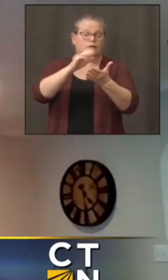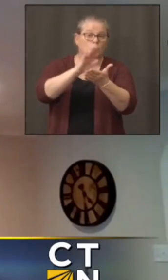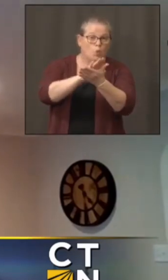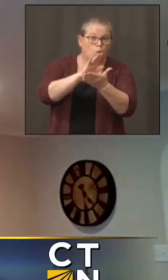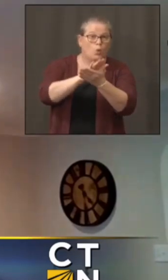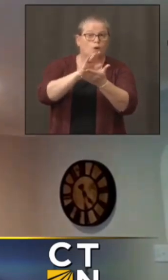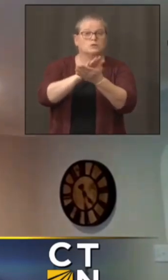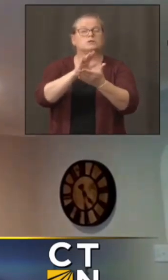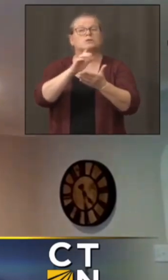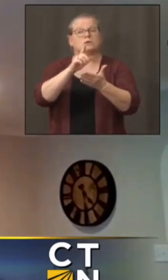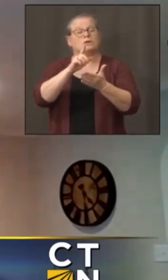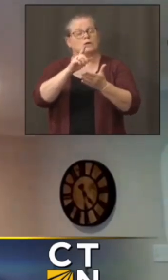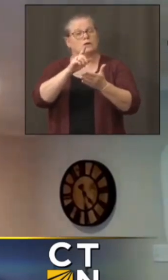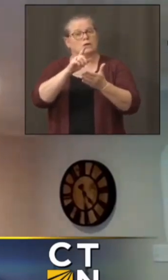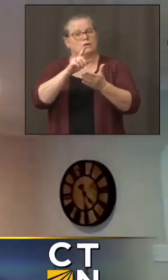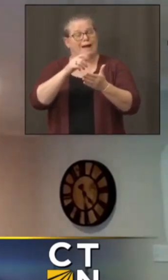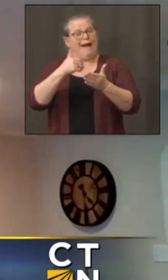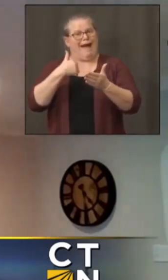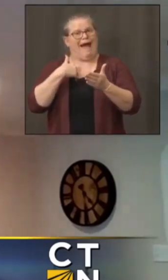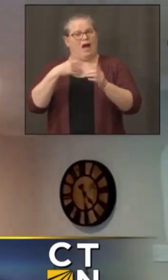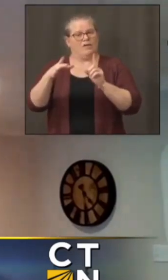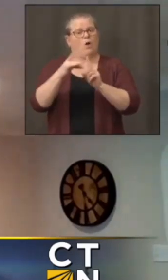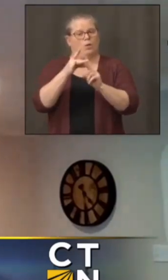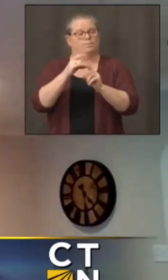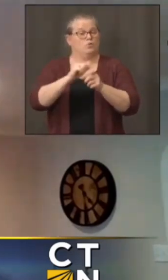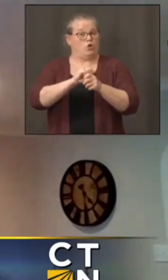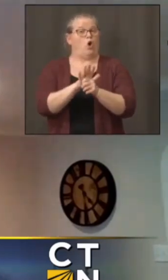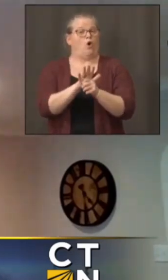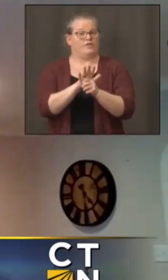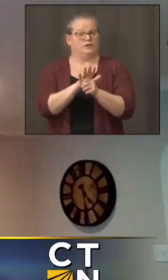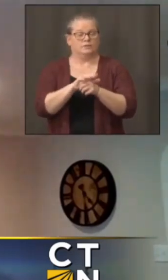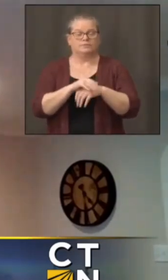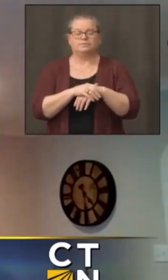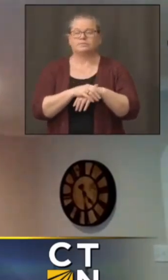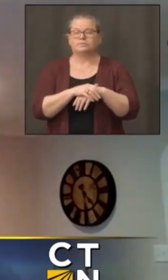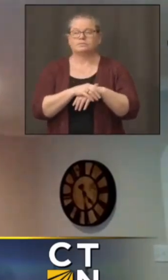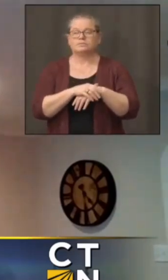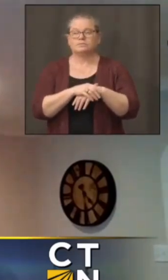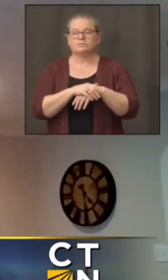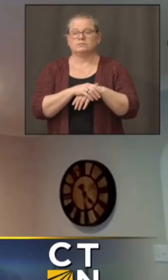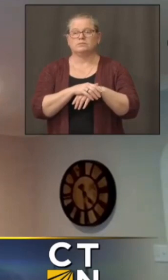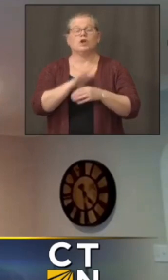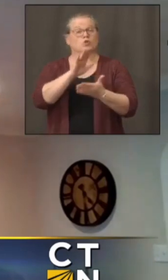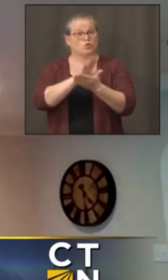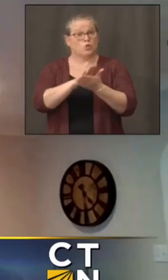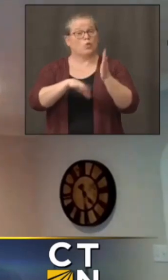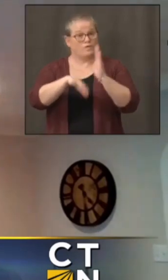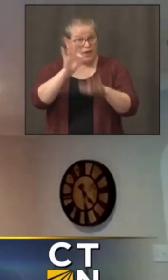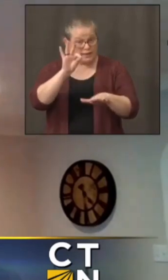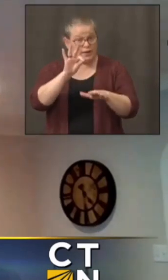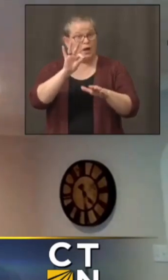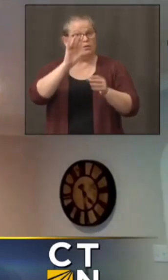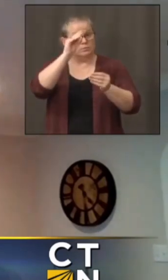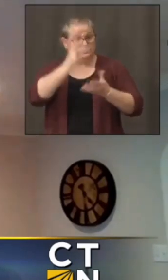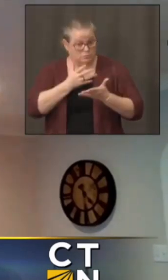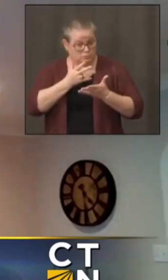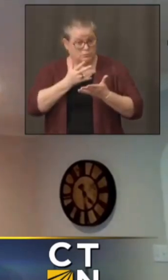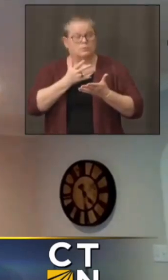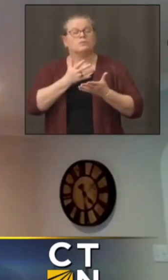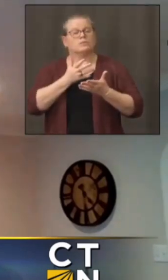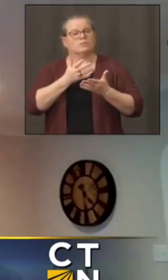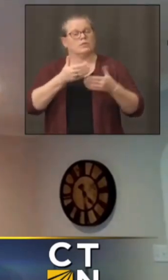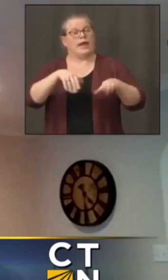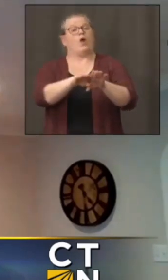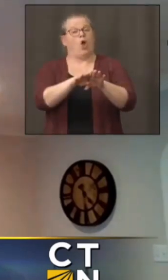tracing and reopened those are cases we believe um are existing because there's covid in the community but we have not